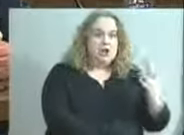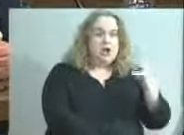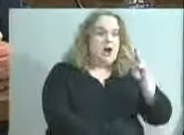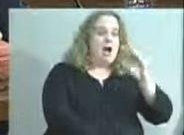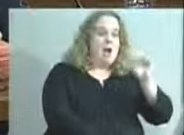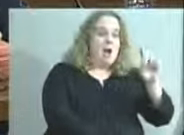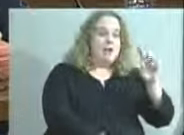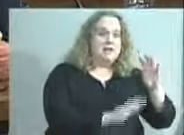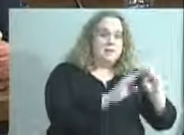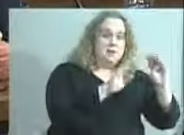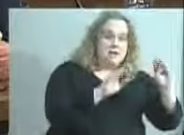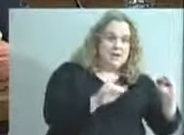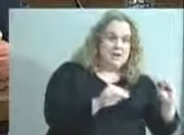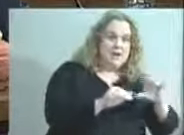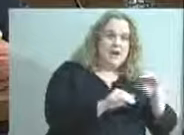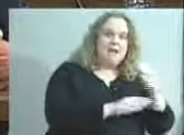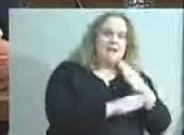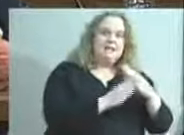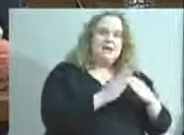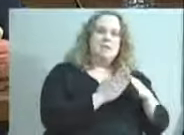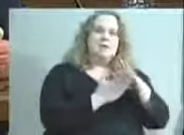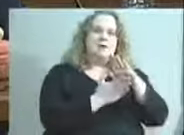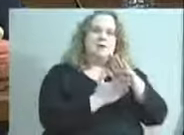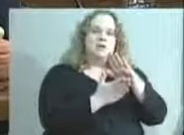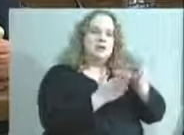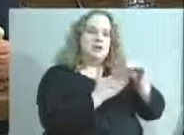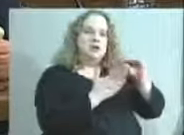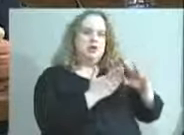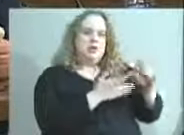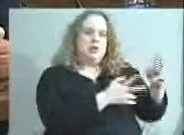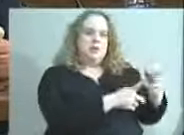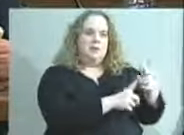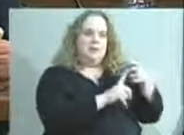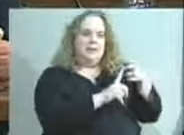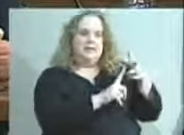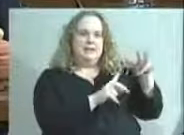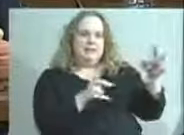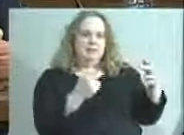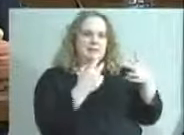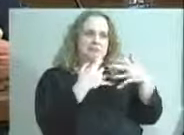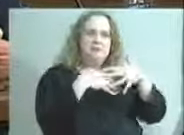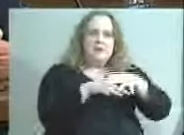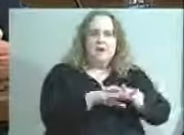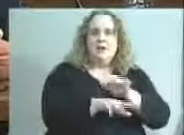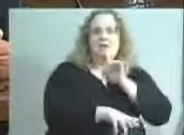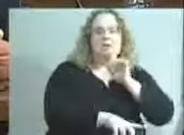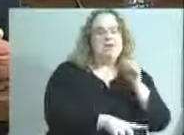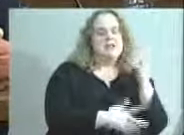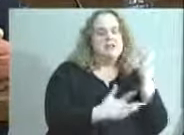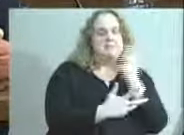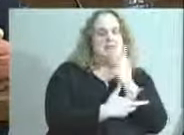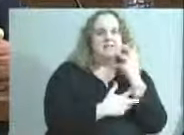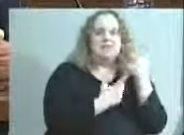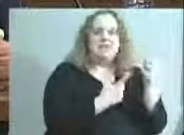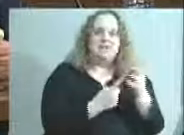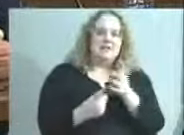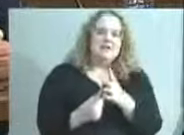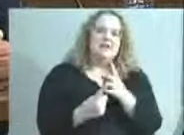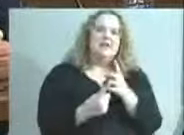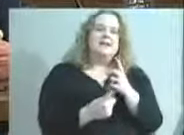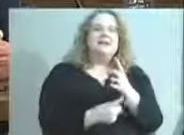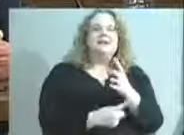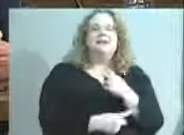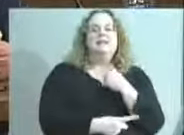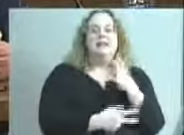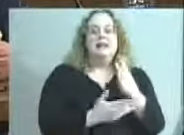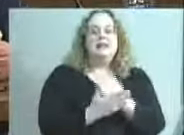I think, and combined with another school to do that a little later. But it was always an amazing event. Those kids sing their